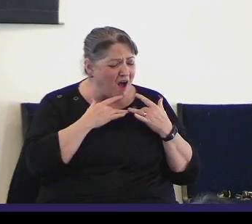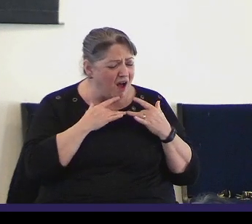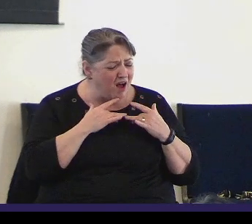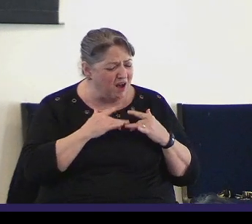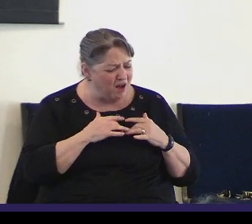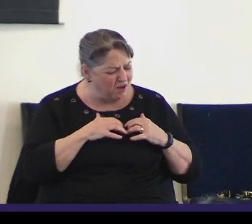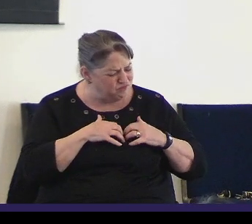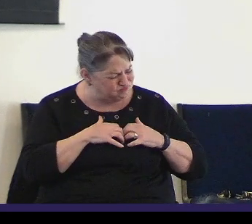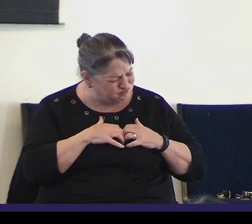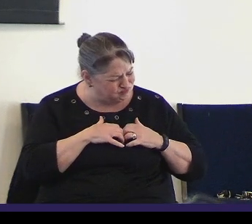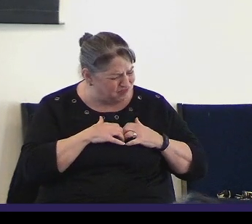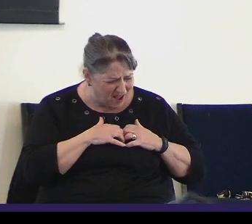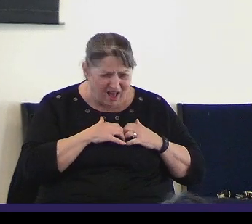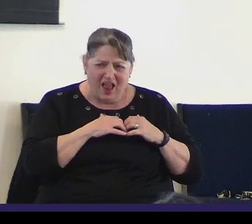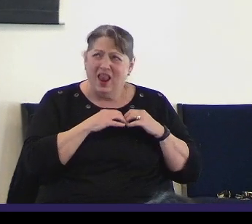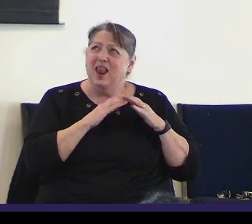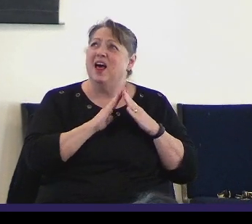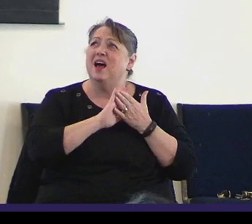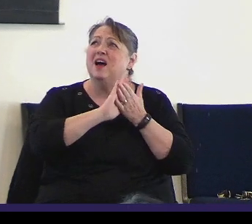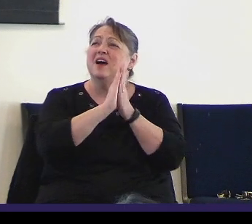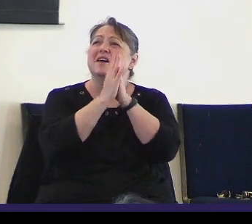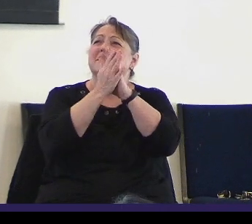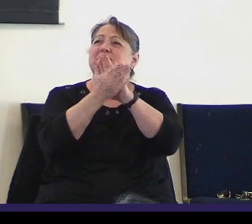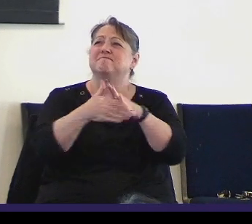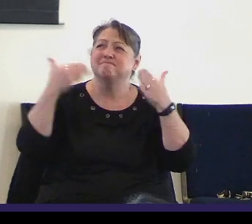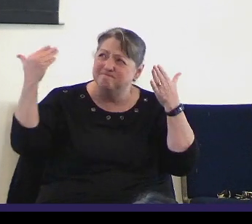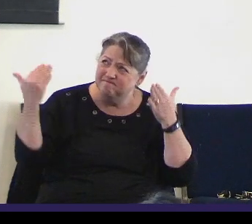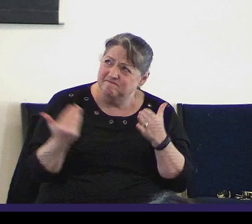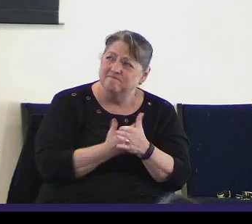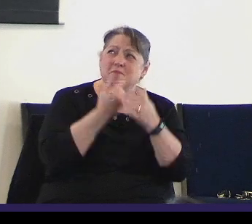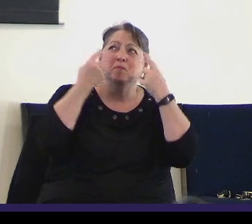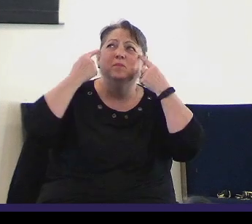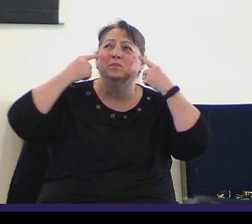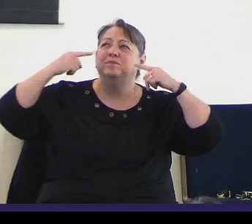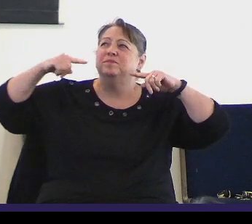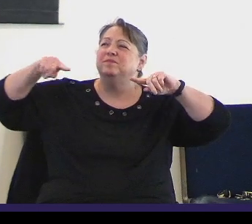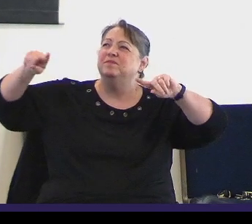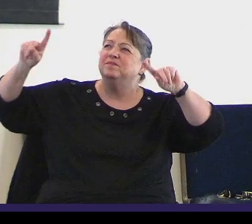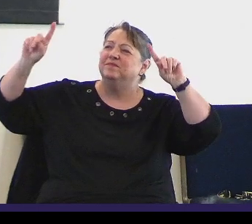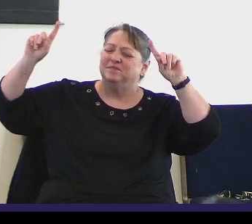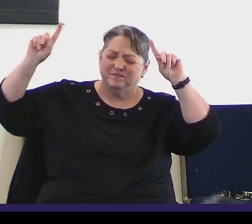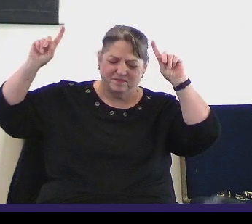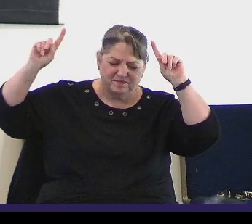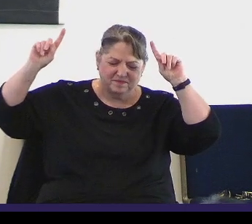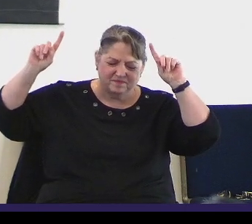broken lives are made new.